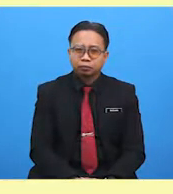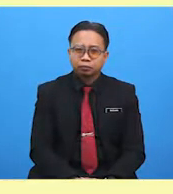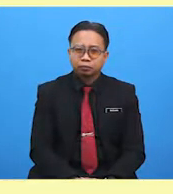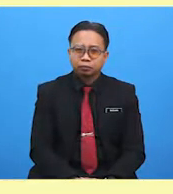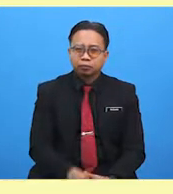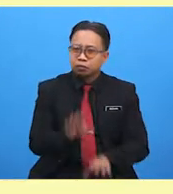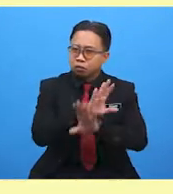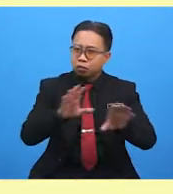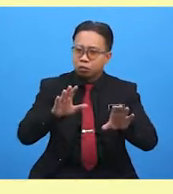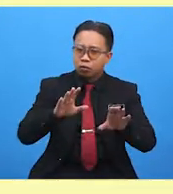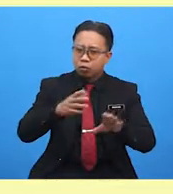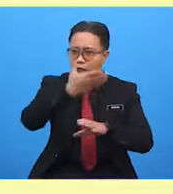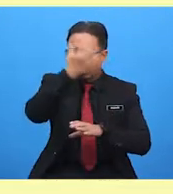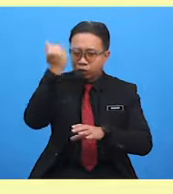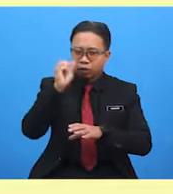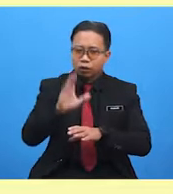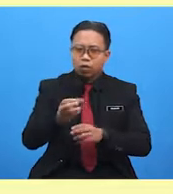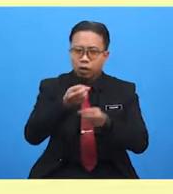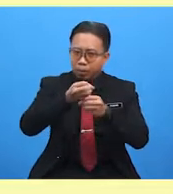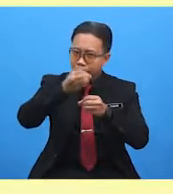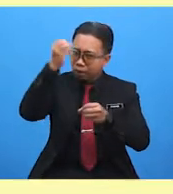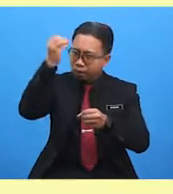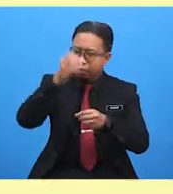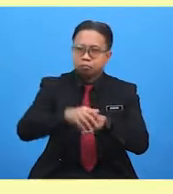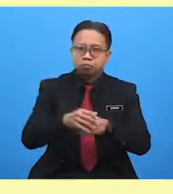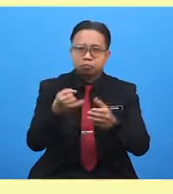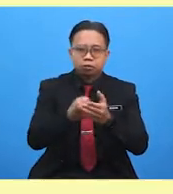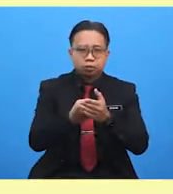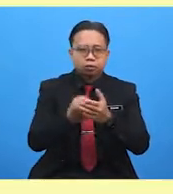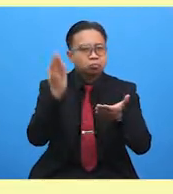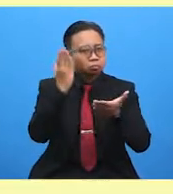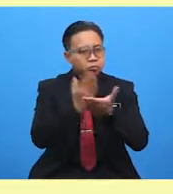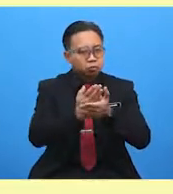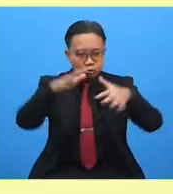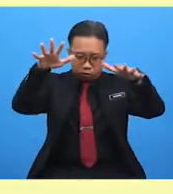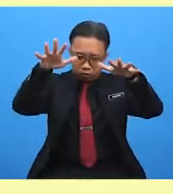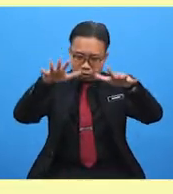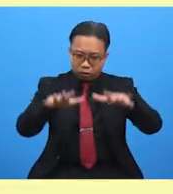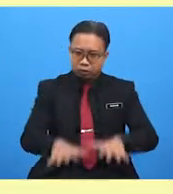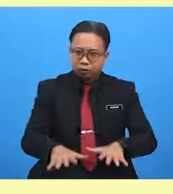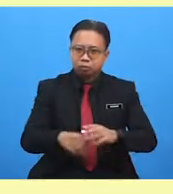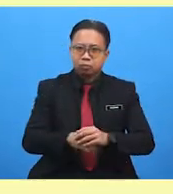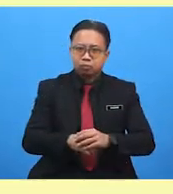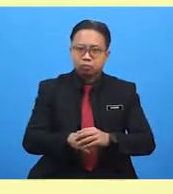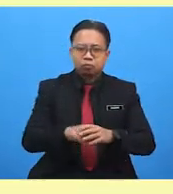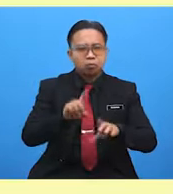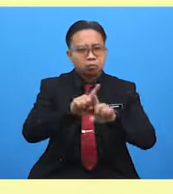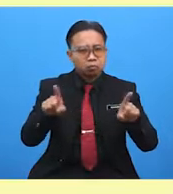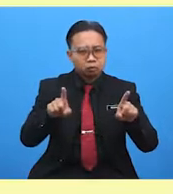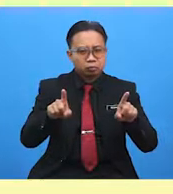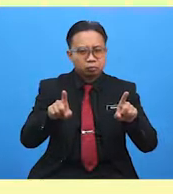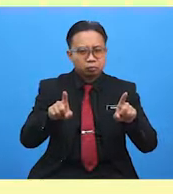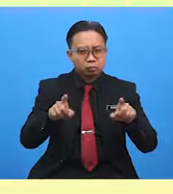Don't forget your umbrella. It's just stopped raining. So it's still quite...